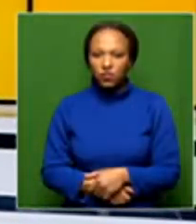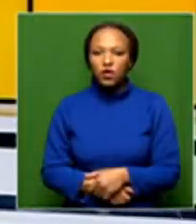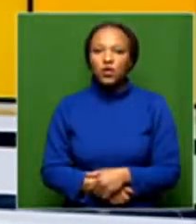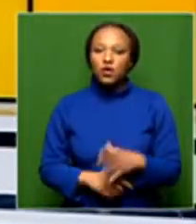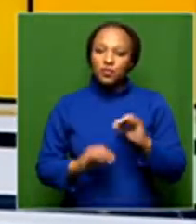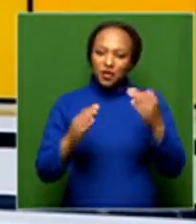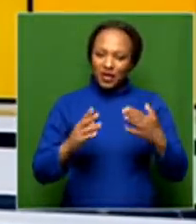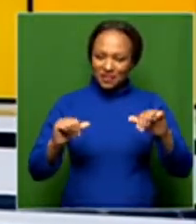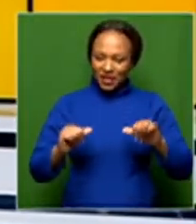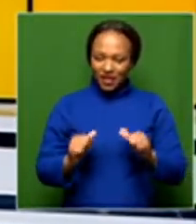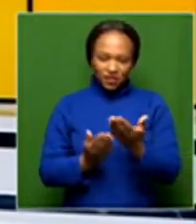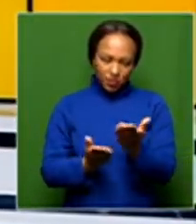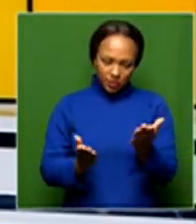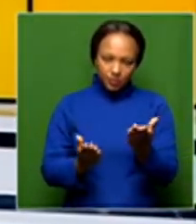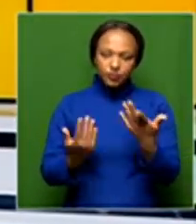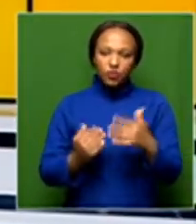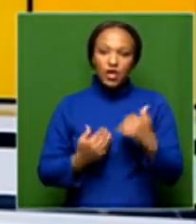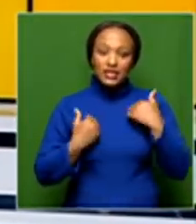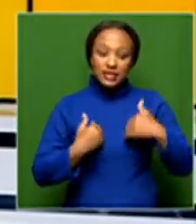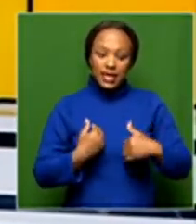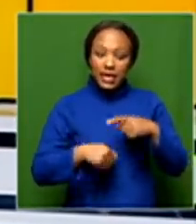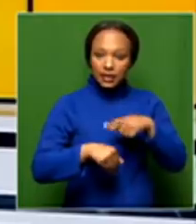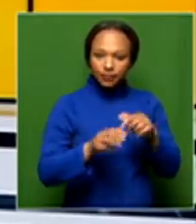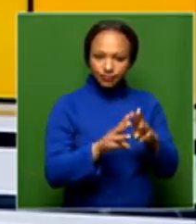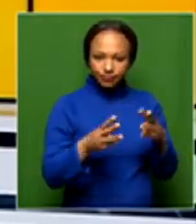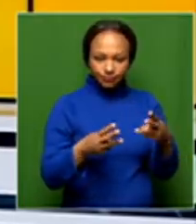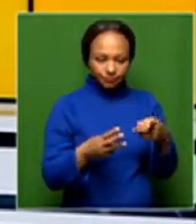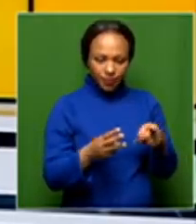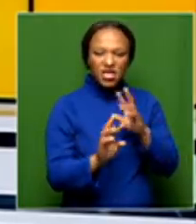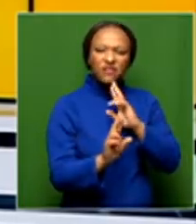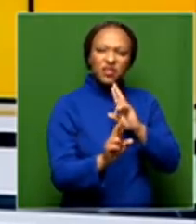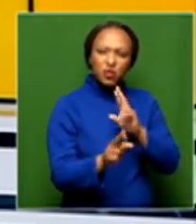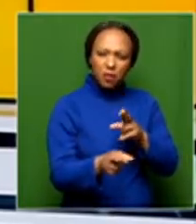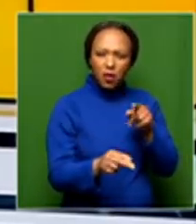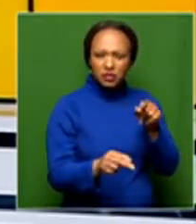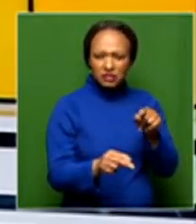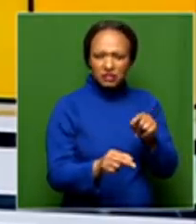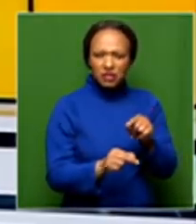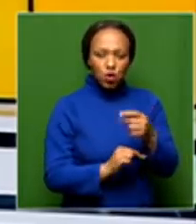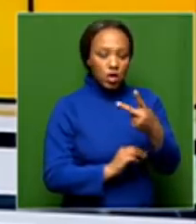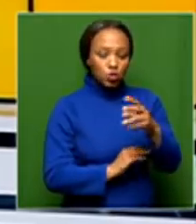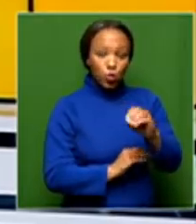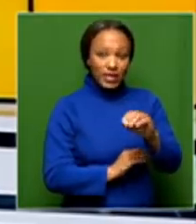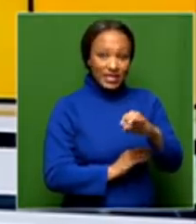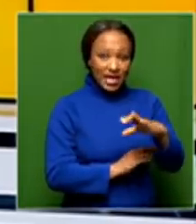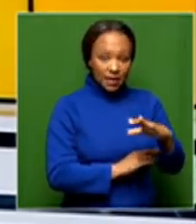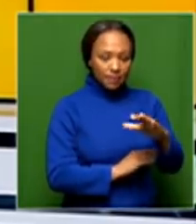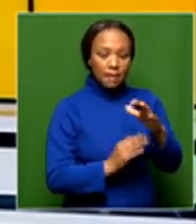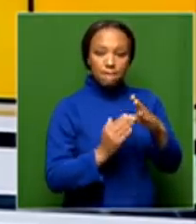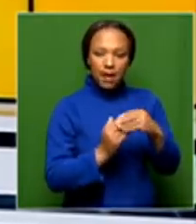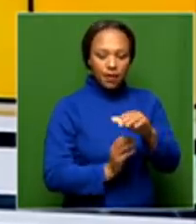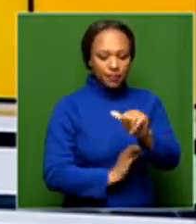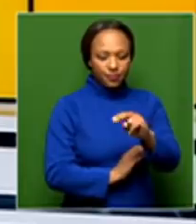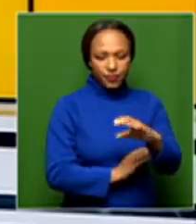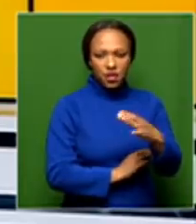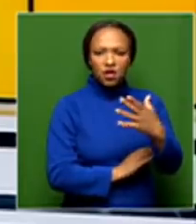Right. Welcome back, everybody. So the Sunday Times newspaper has reported that at least 20 Eastern Cape ANC members